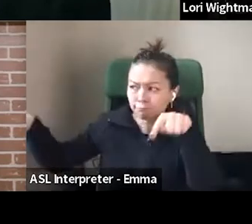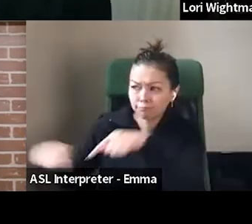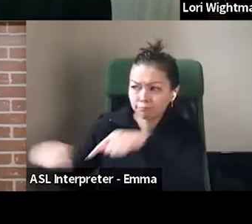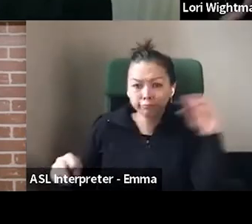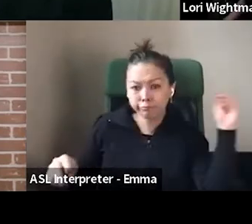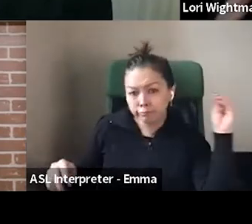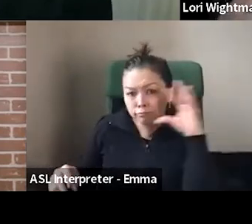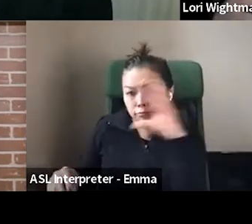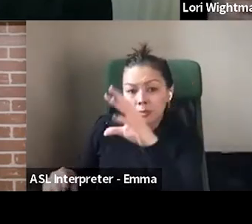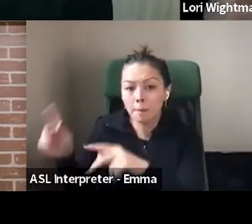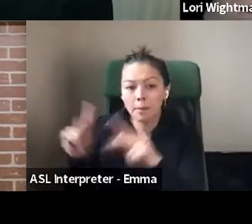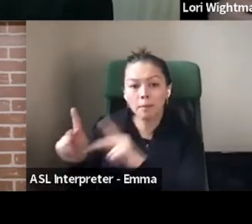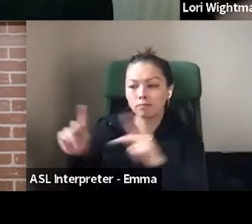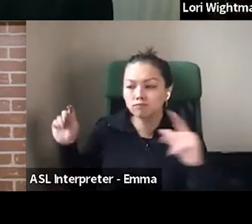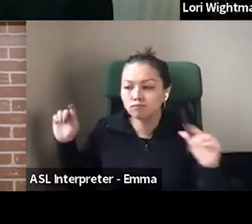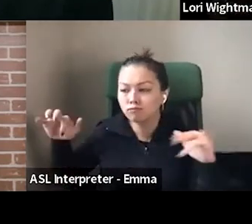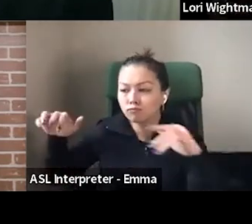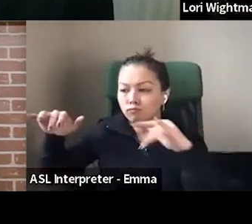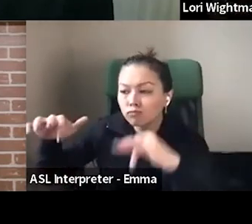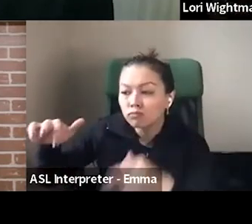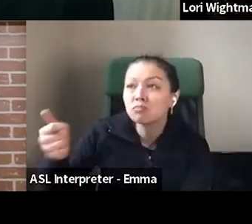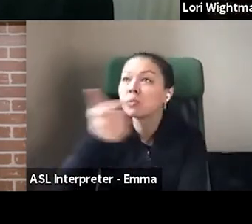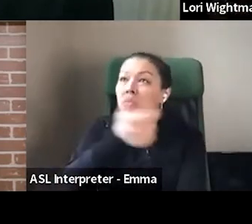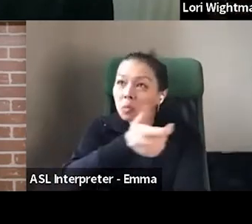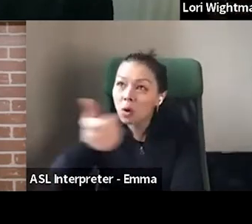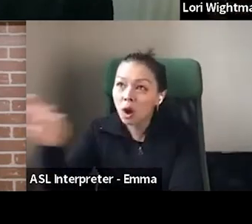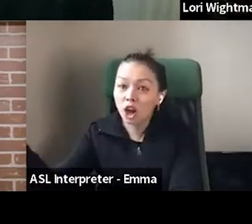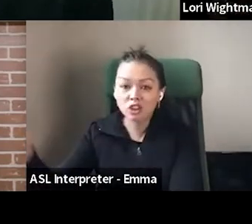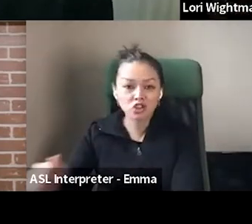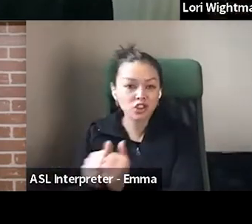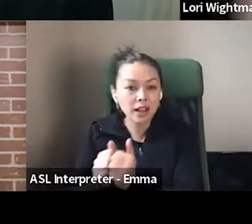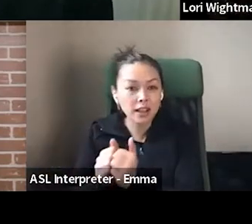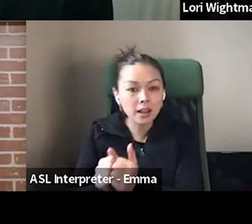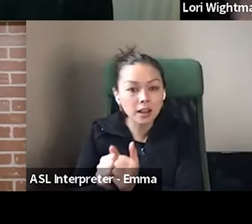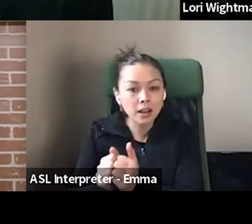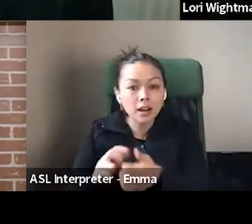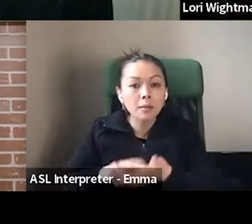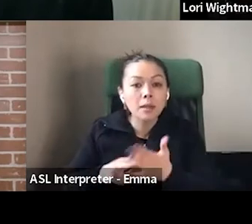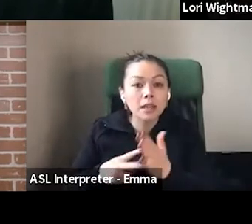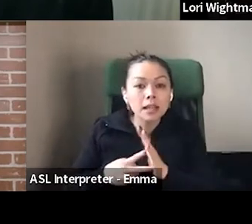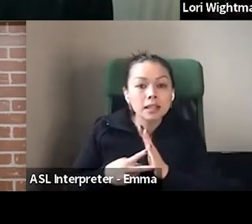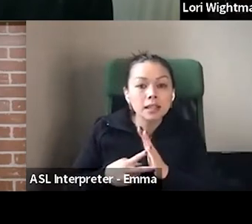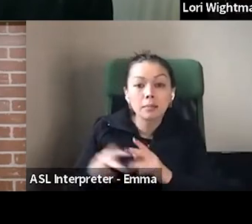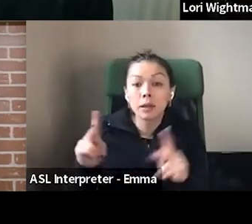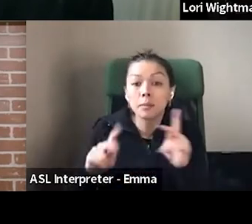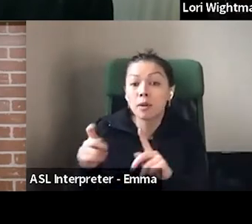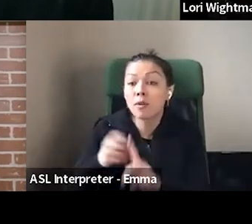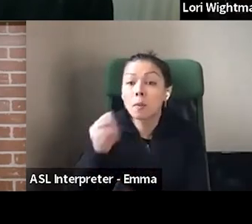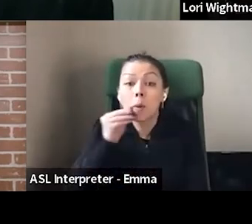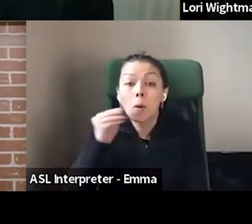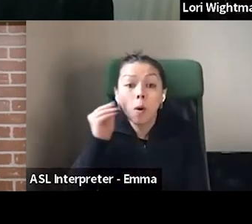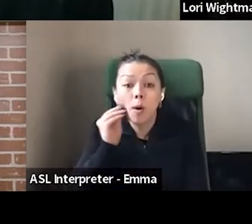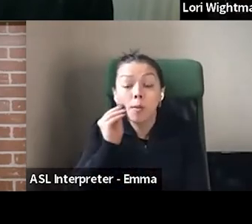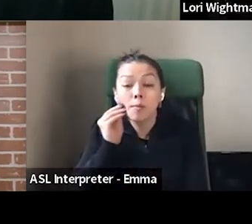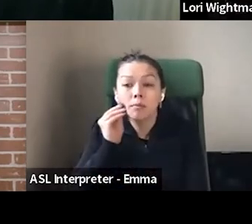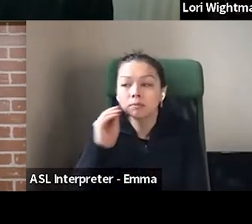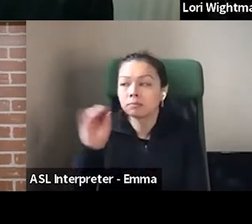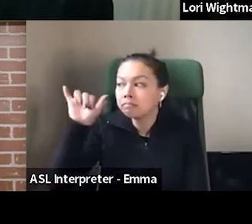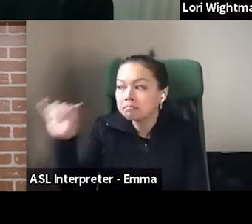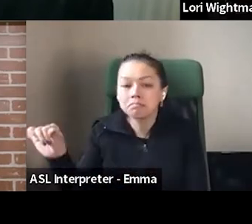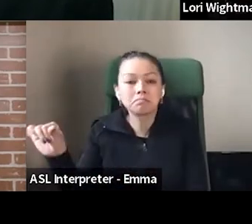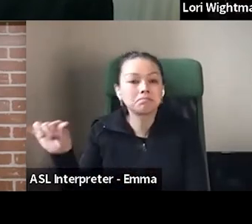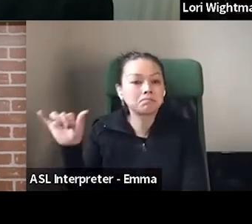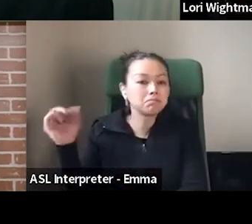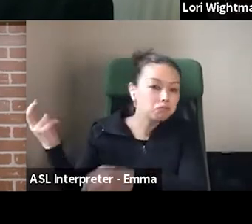club now with people in the room and people at home at the same time. So I think it's, I think